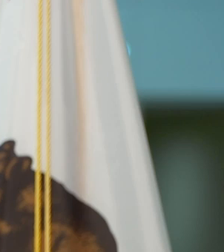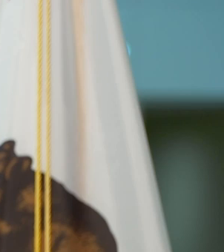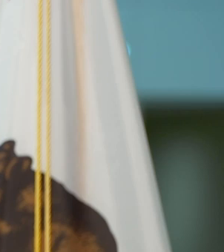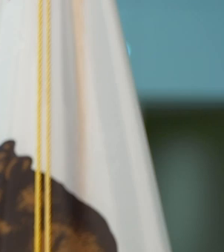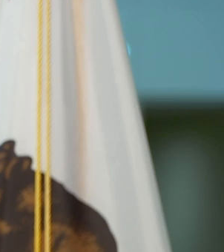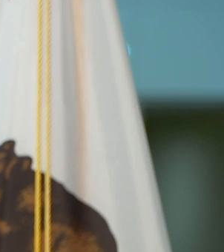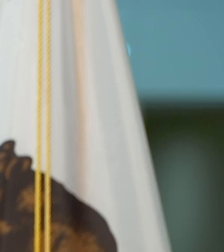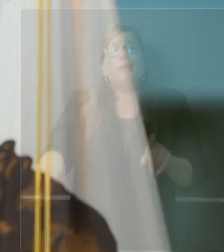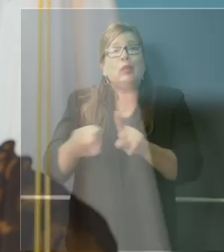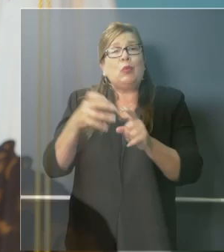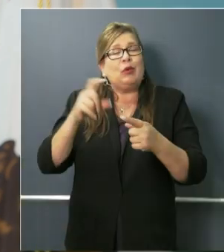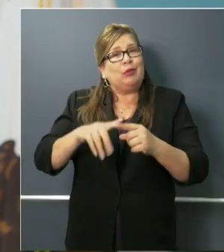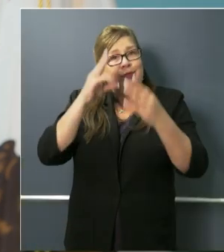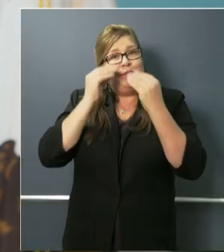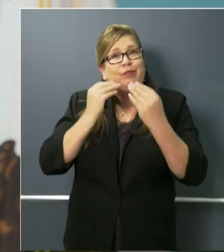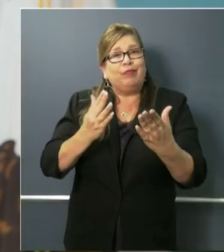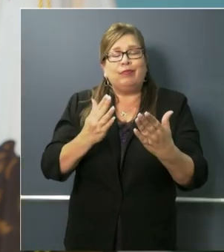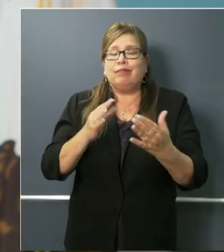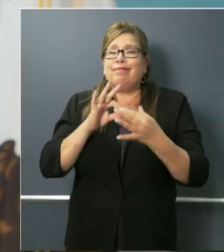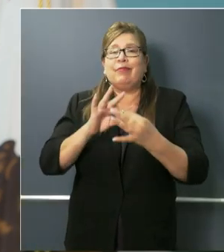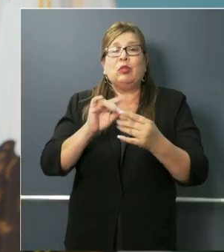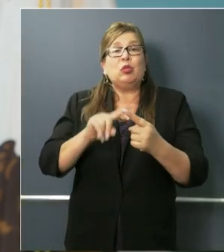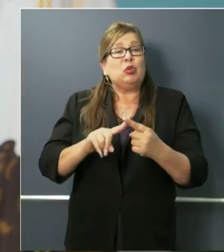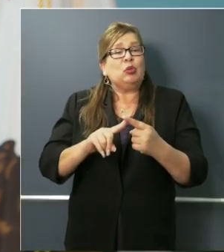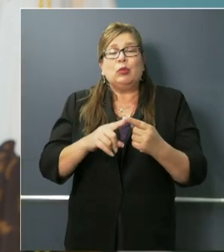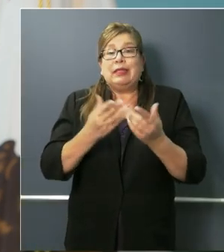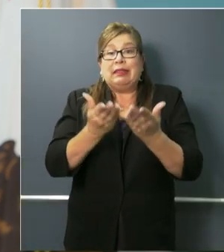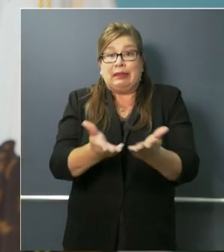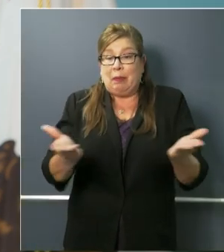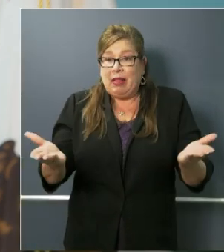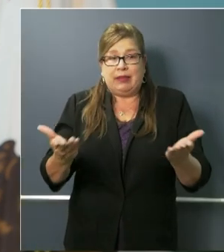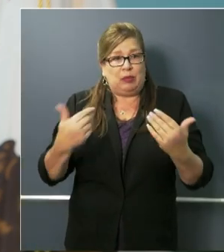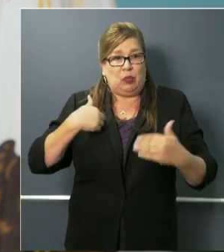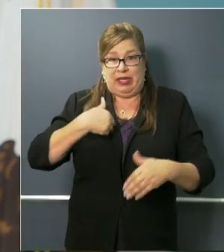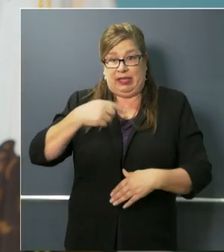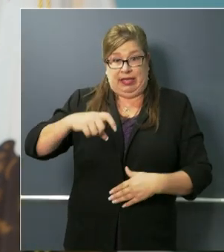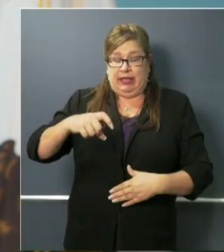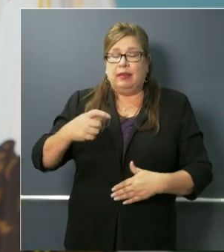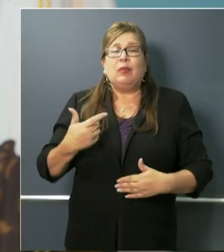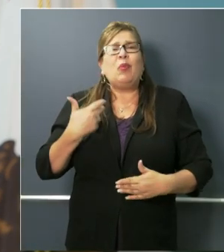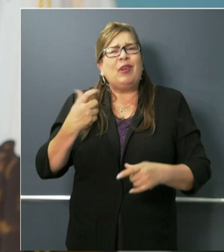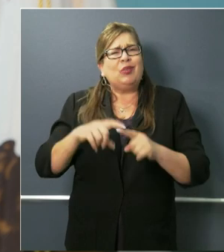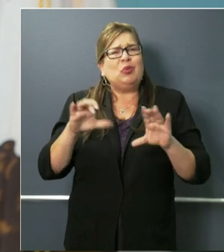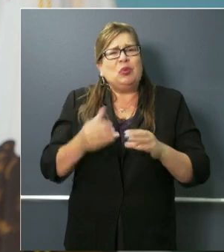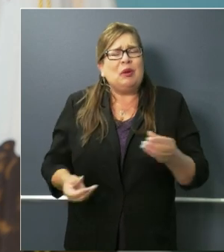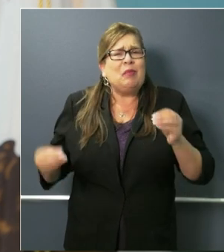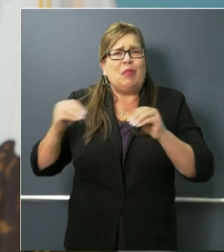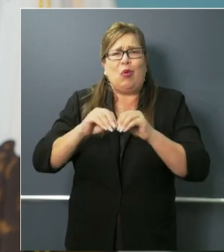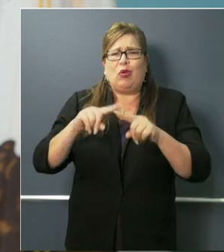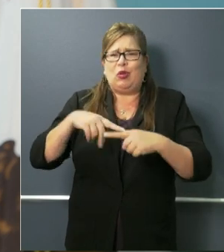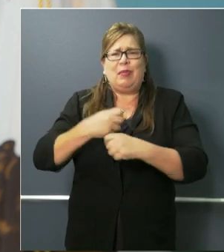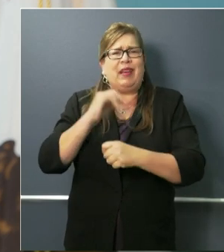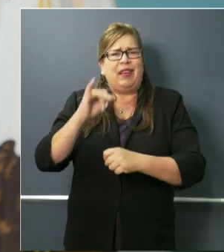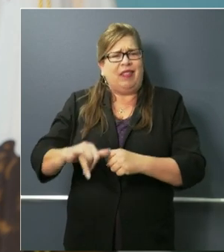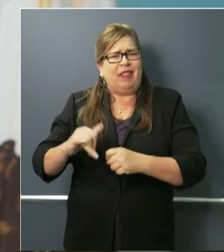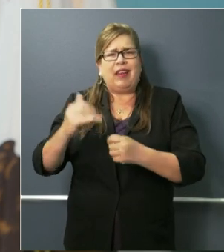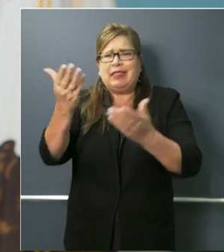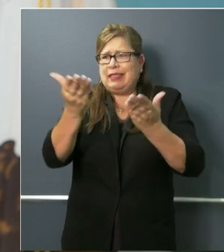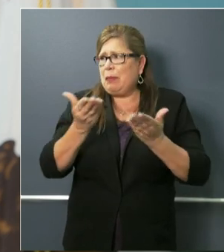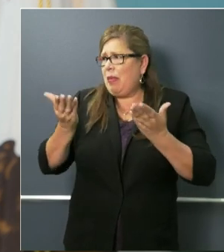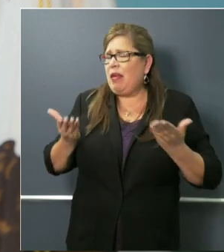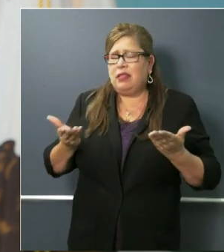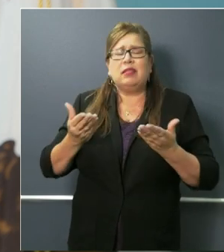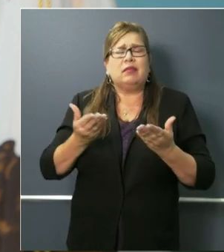an update on where we are on supplies and efforts to do more to streamline our supply chains in the state of